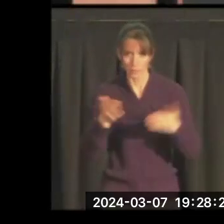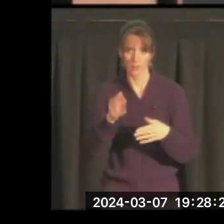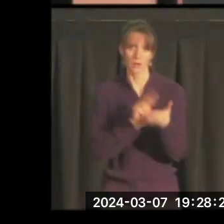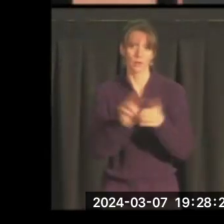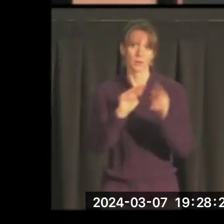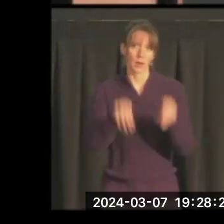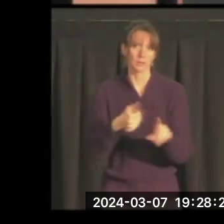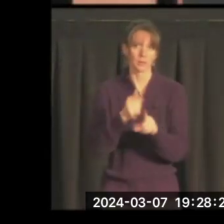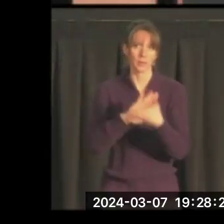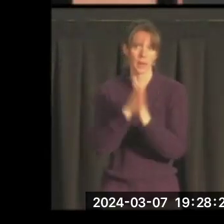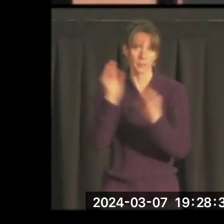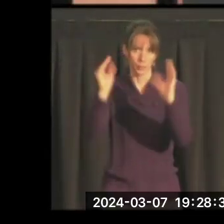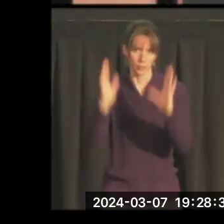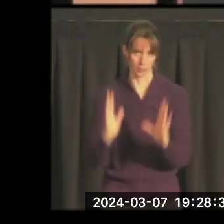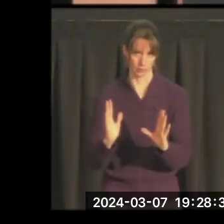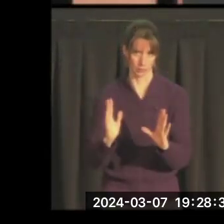becomes a professor.